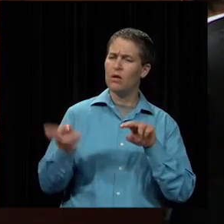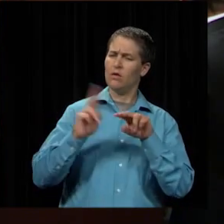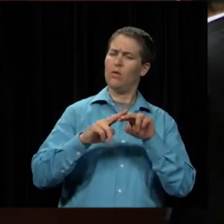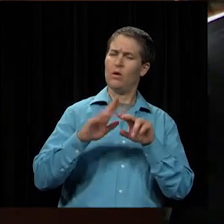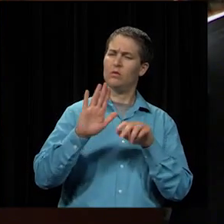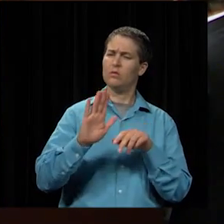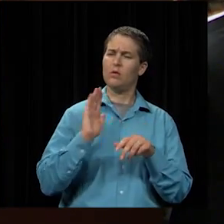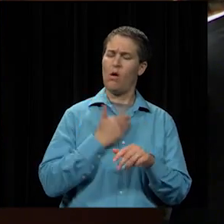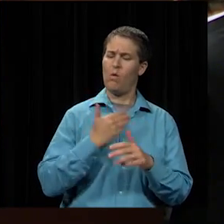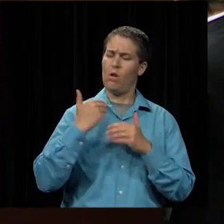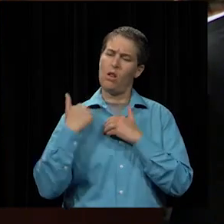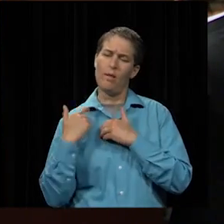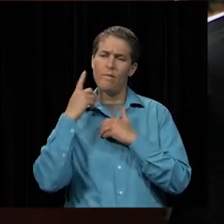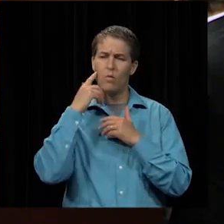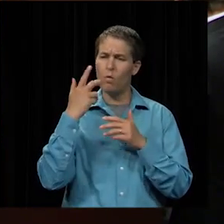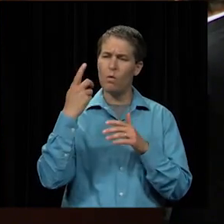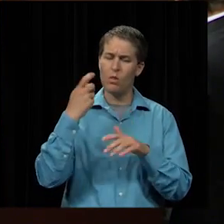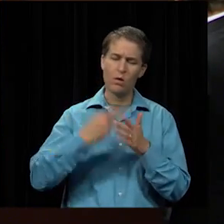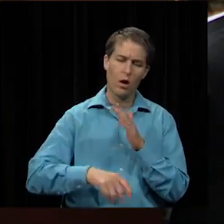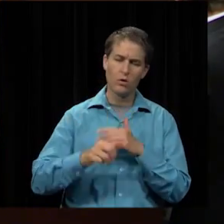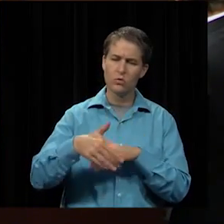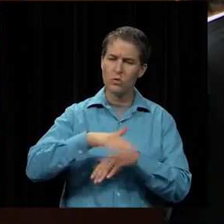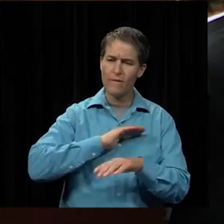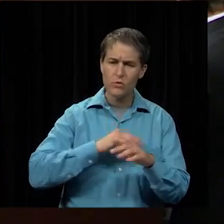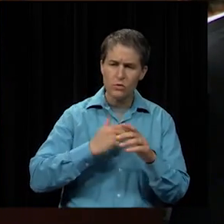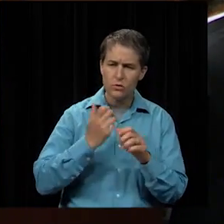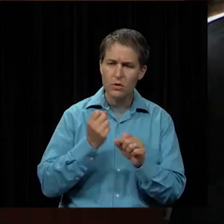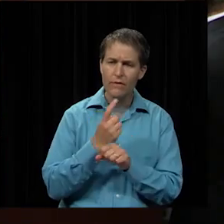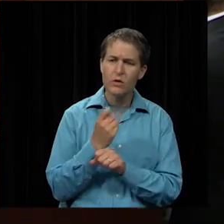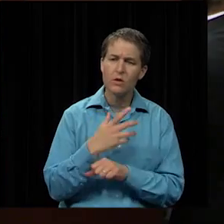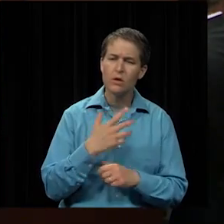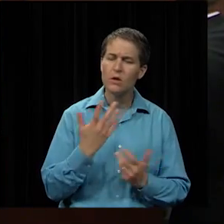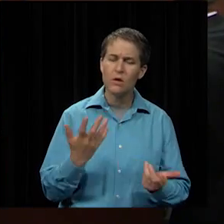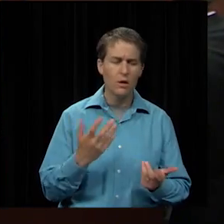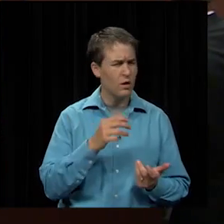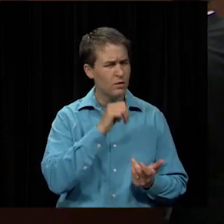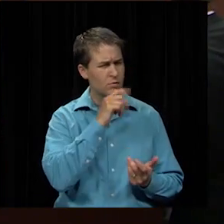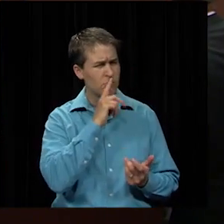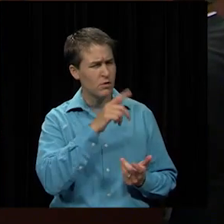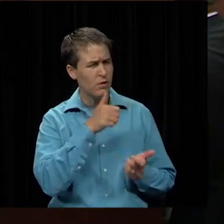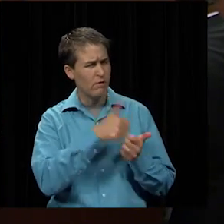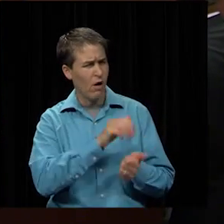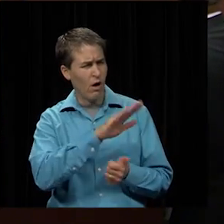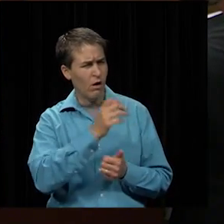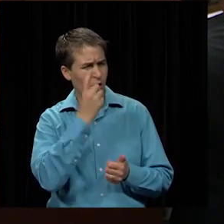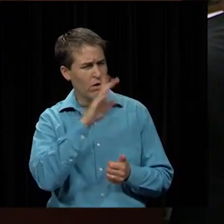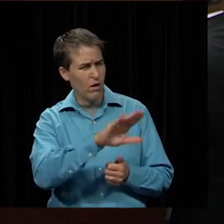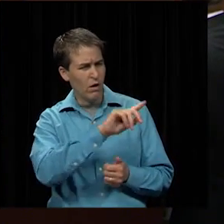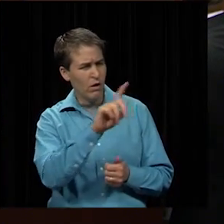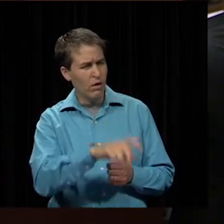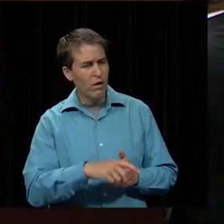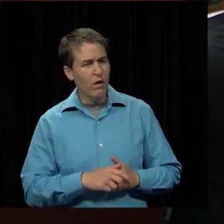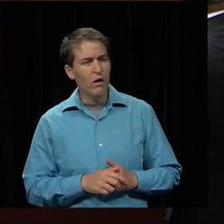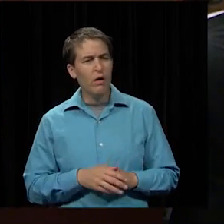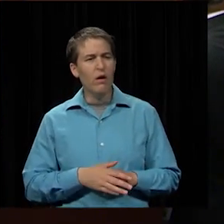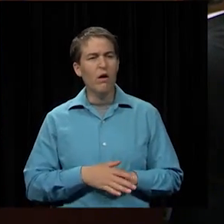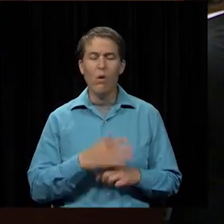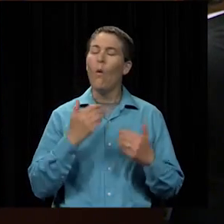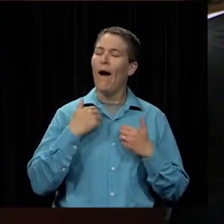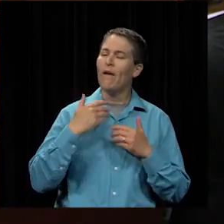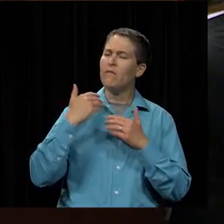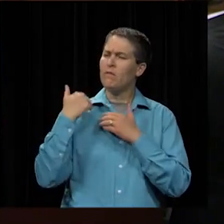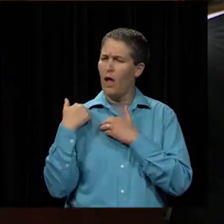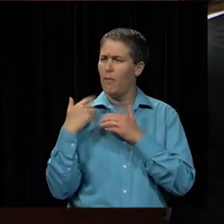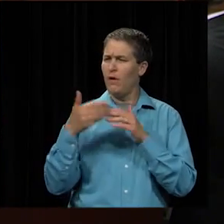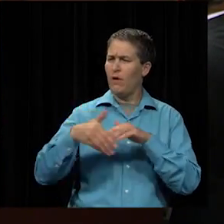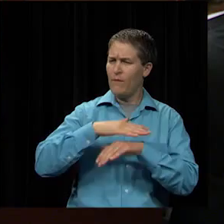as far as the costs or the coverage each year i'm not sure i'm following your question just uh we have liability coverage for that